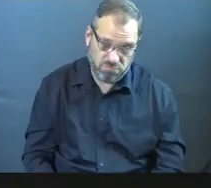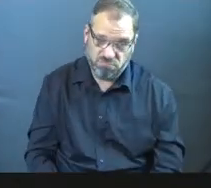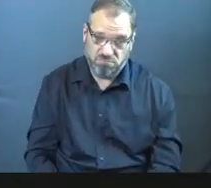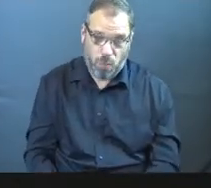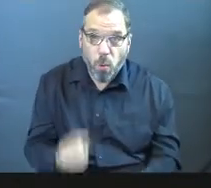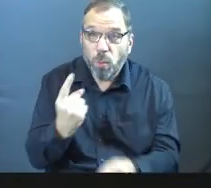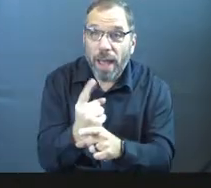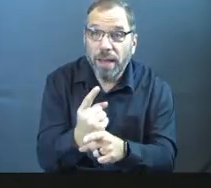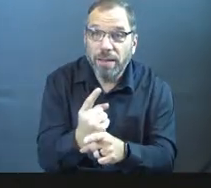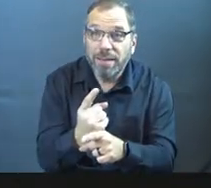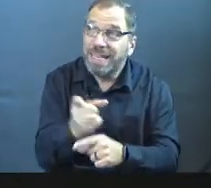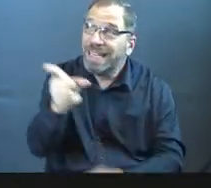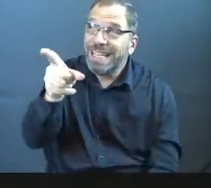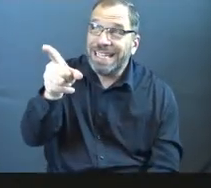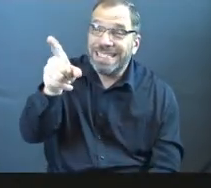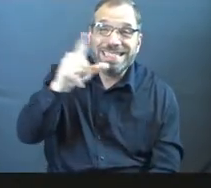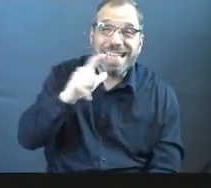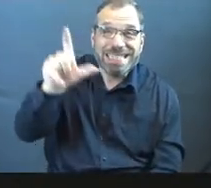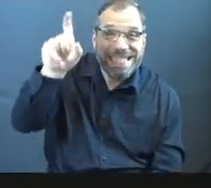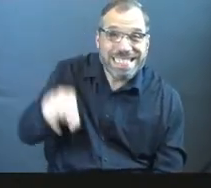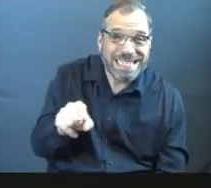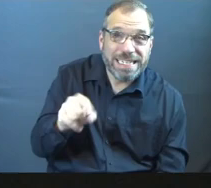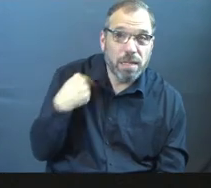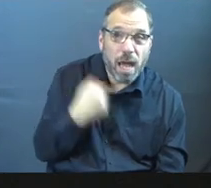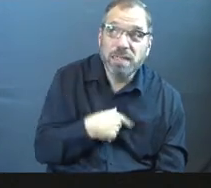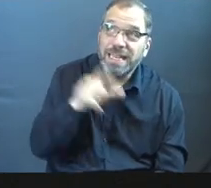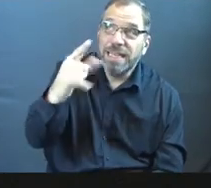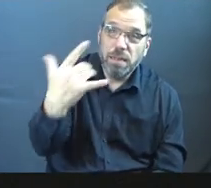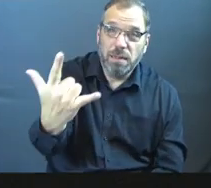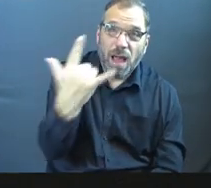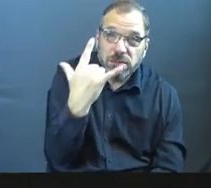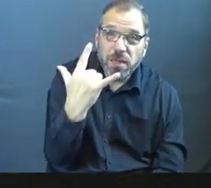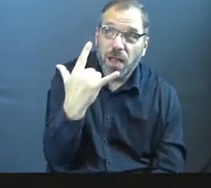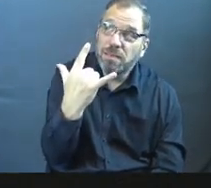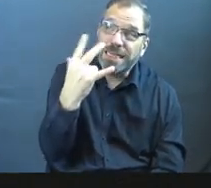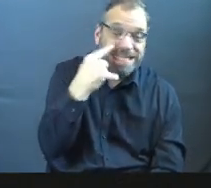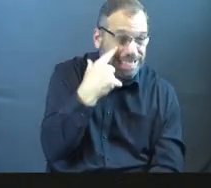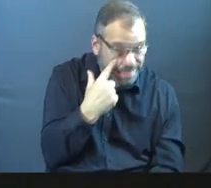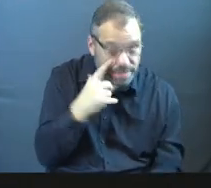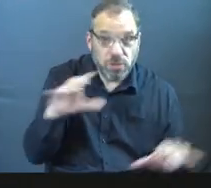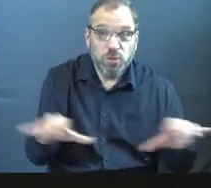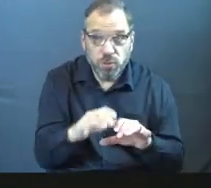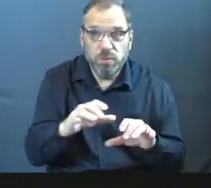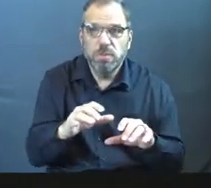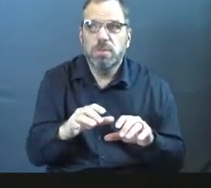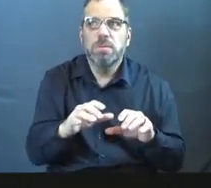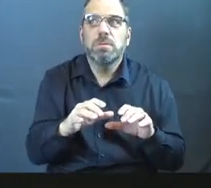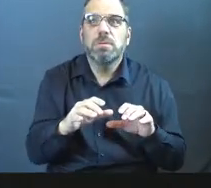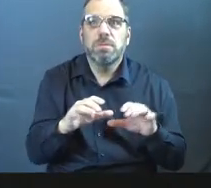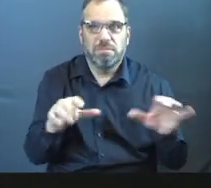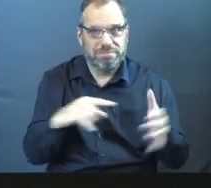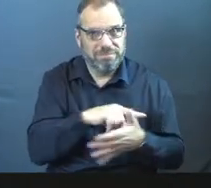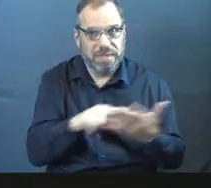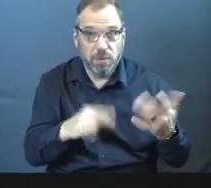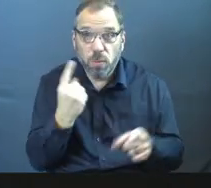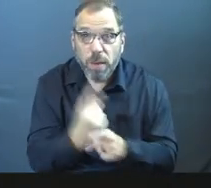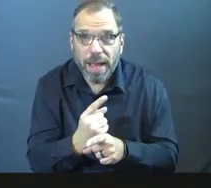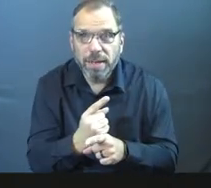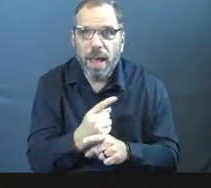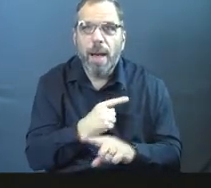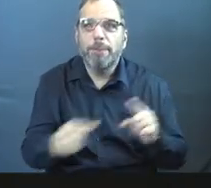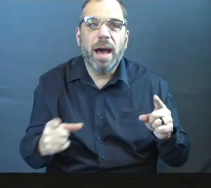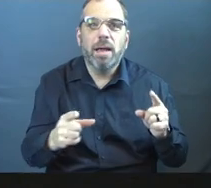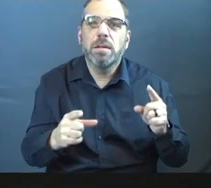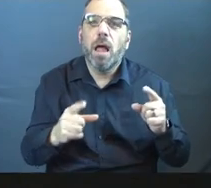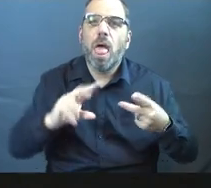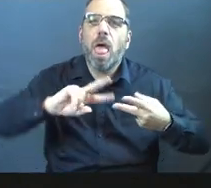right? He doesn't need us to do anything. He loves us and wants to see us do these things, right? But we get